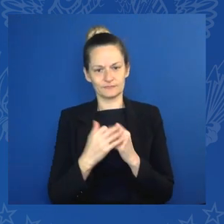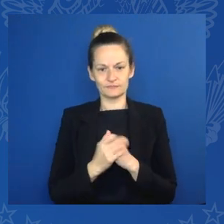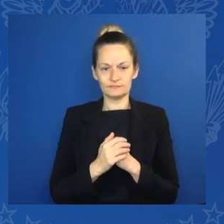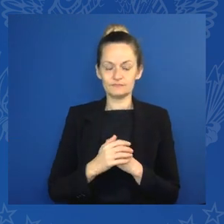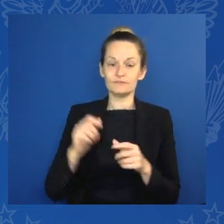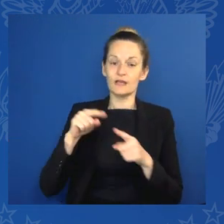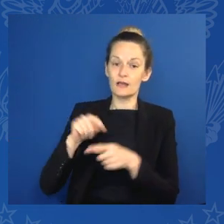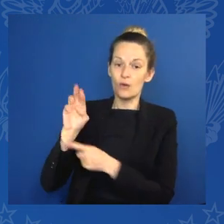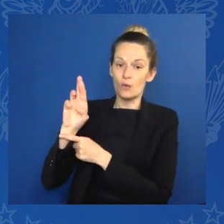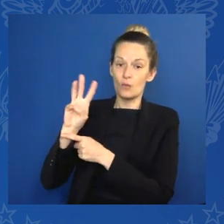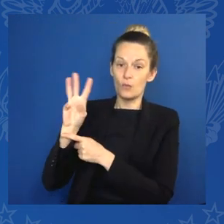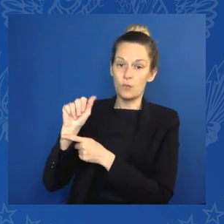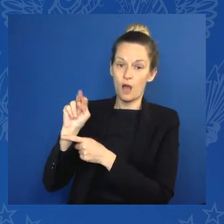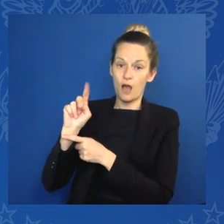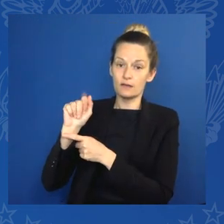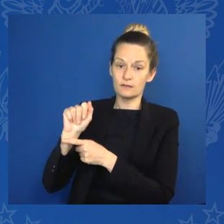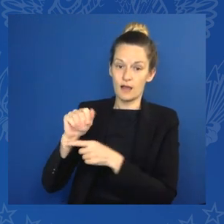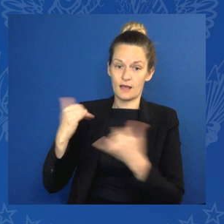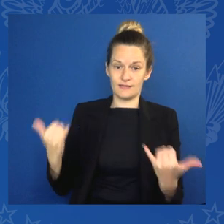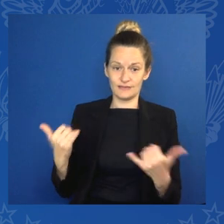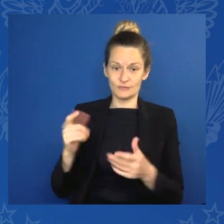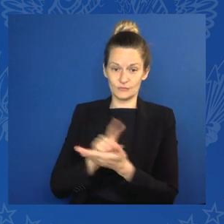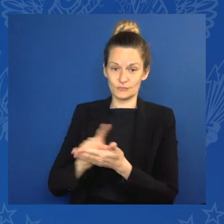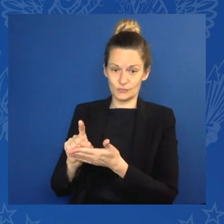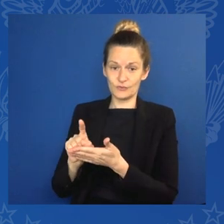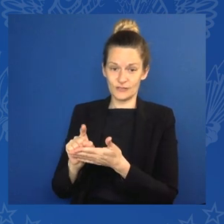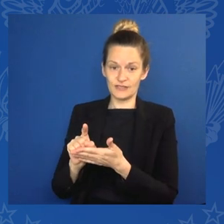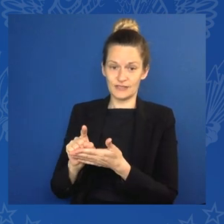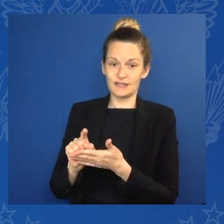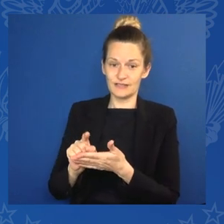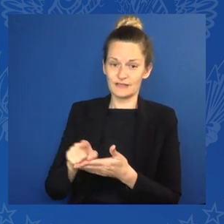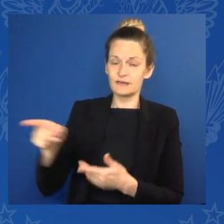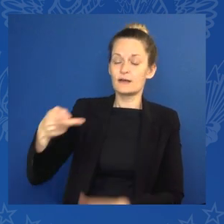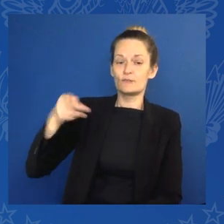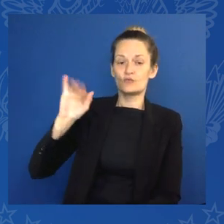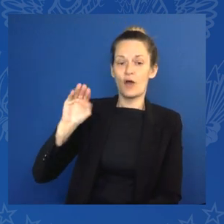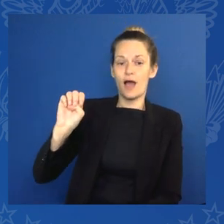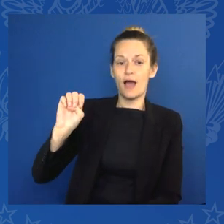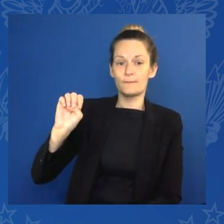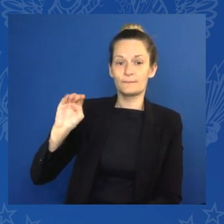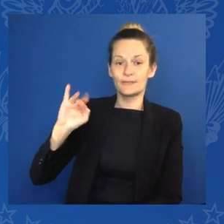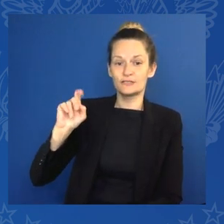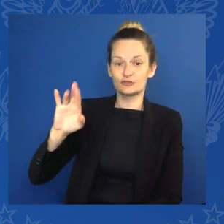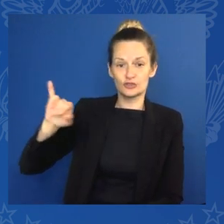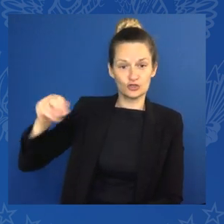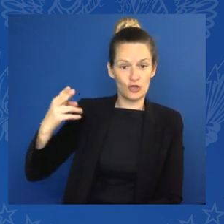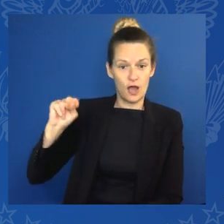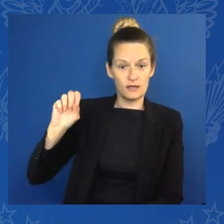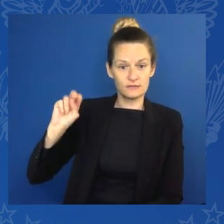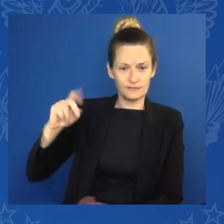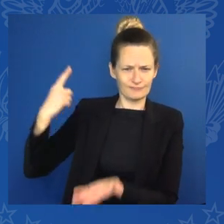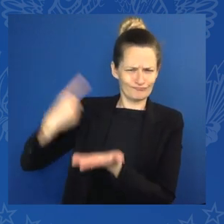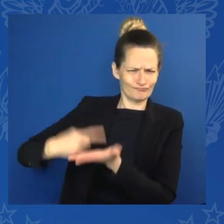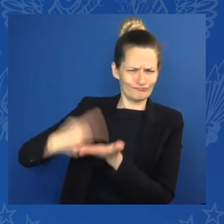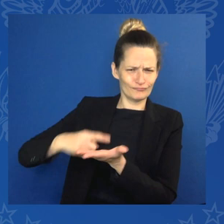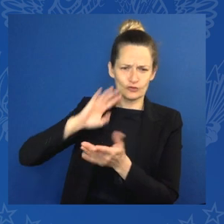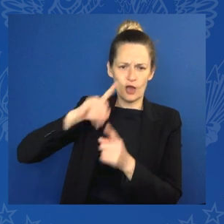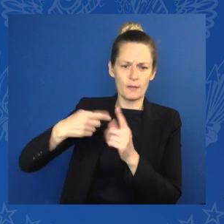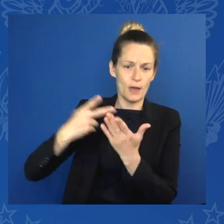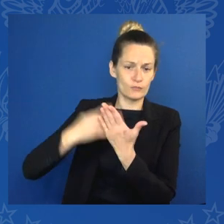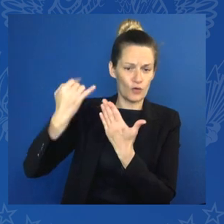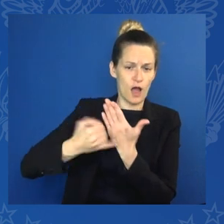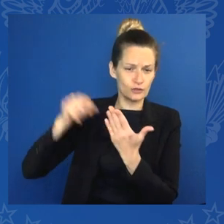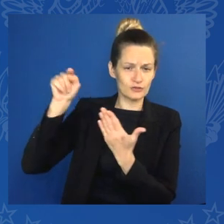these challenges with many African leaders. And earlier this month, in Los Angeles, I met with my co-chair of the U.N. Secretary-General's